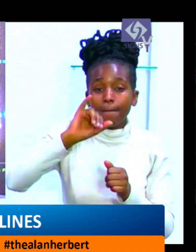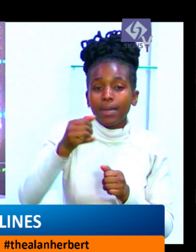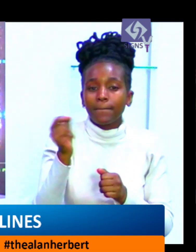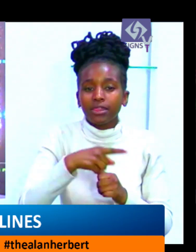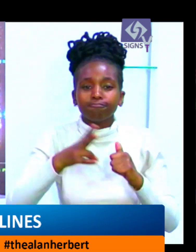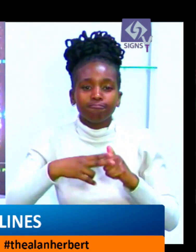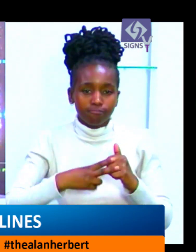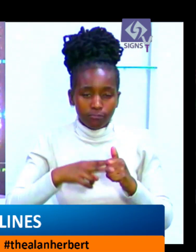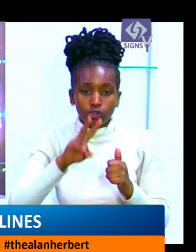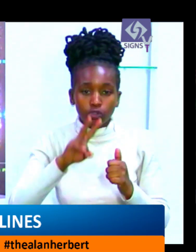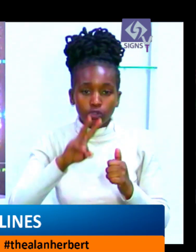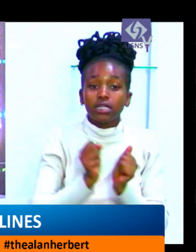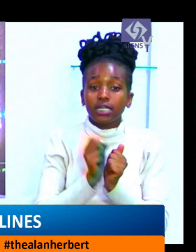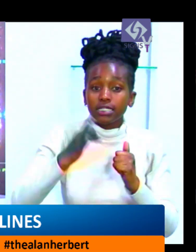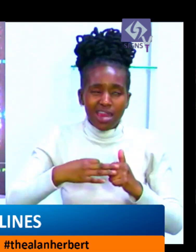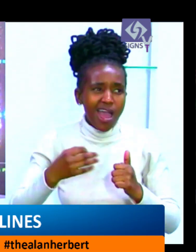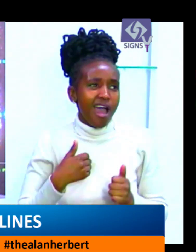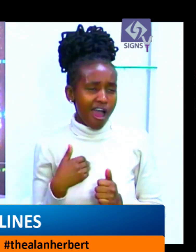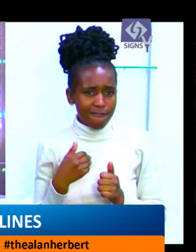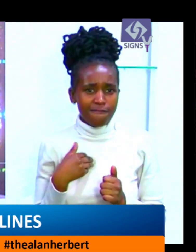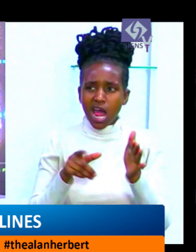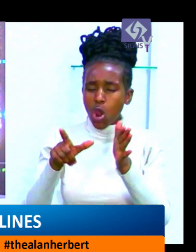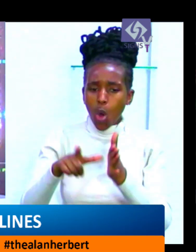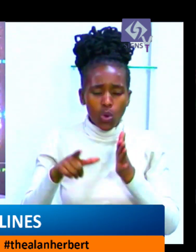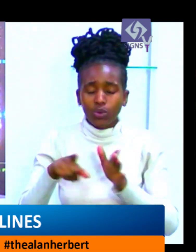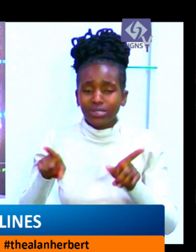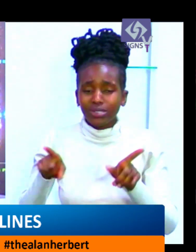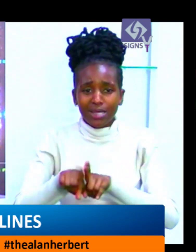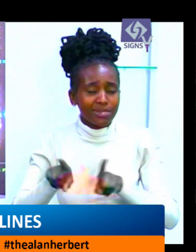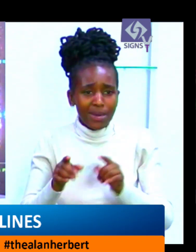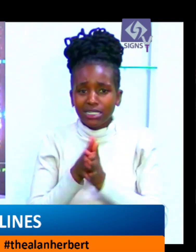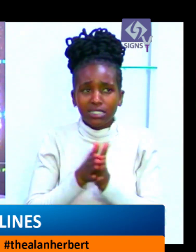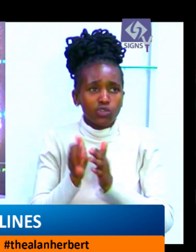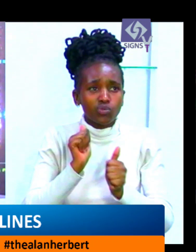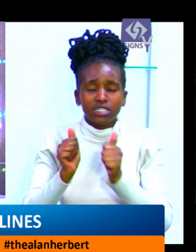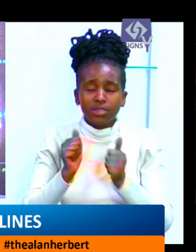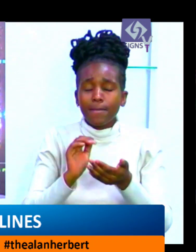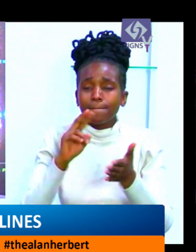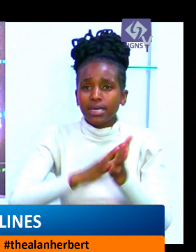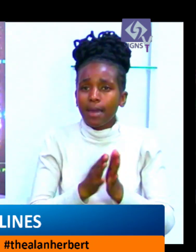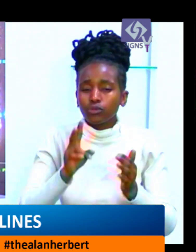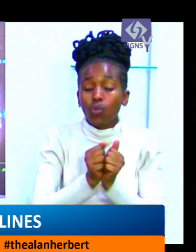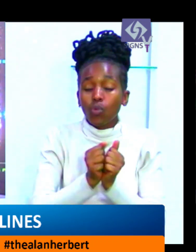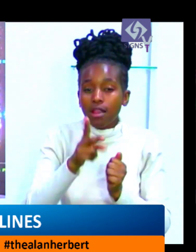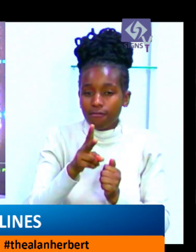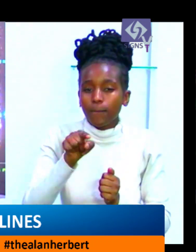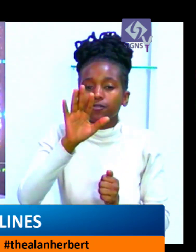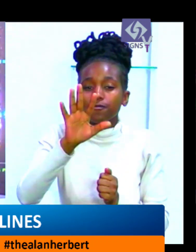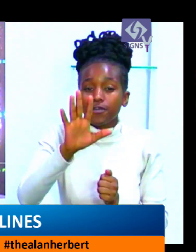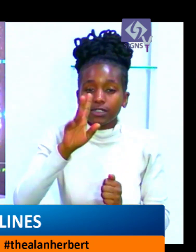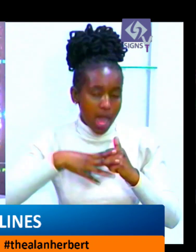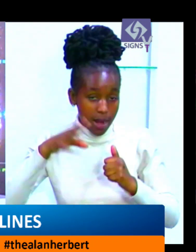collapsing by the end of 2018, having increased in card losses amounting to Kenyan shillings